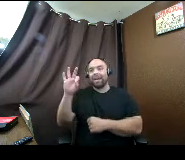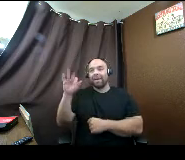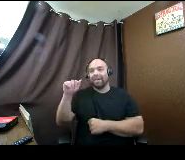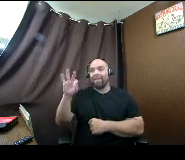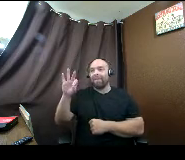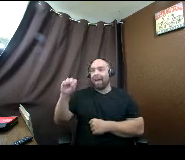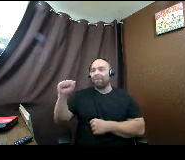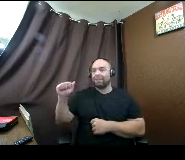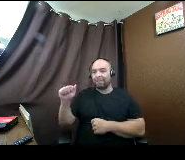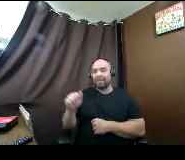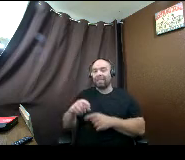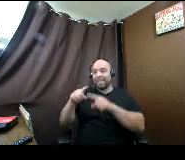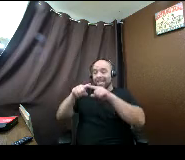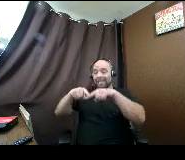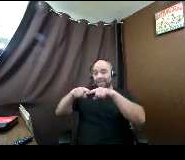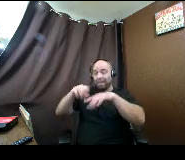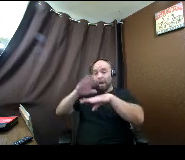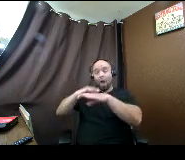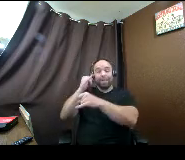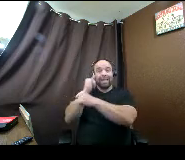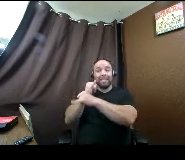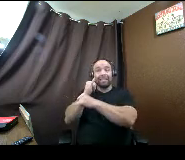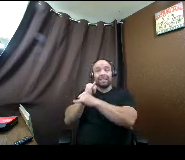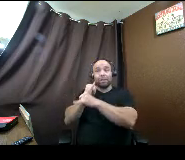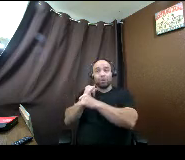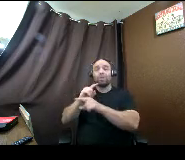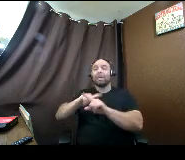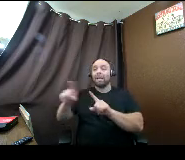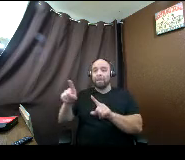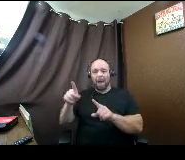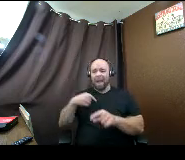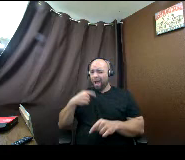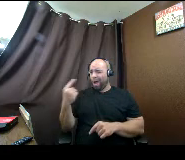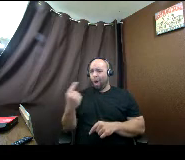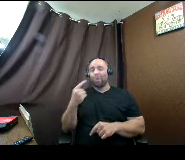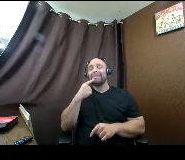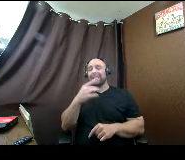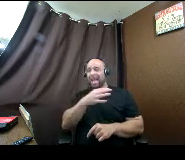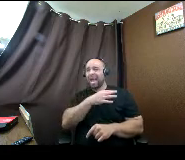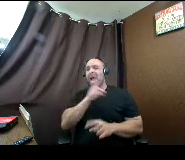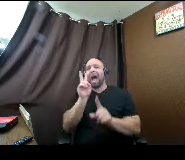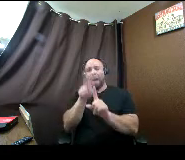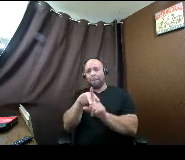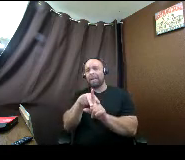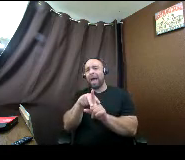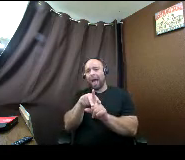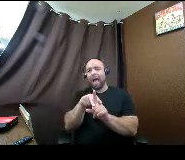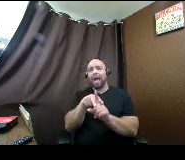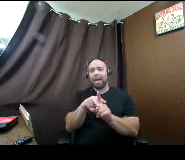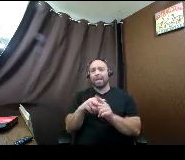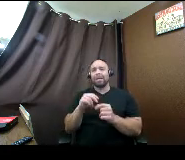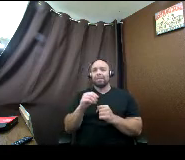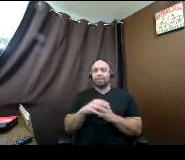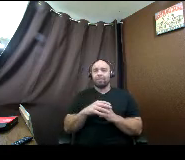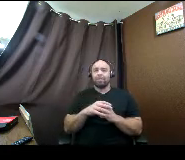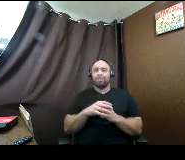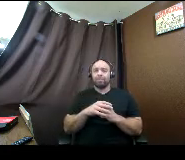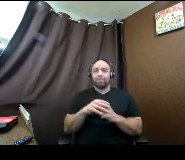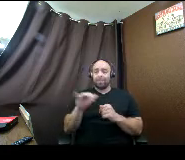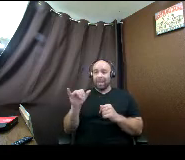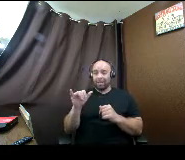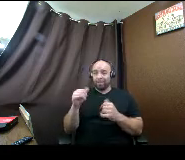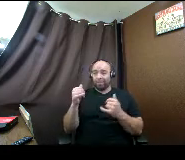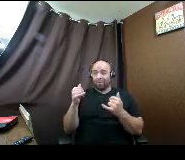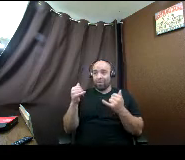so it depends on the institution. but I always say apply. especially if what happens. like right now you can't really.